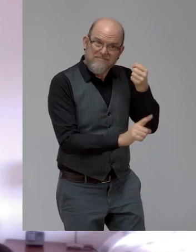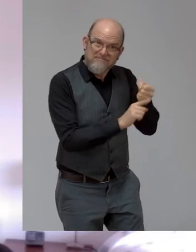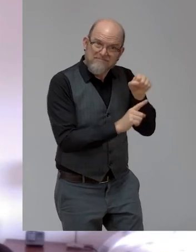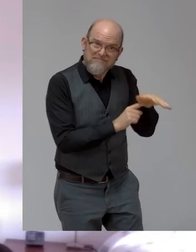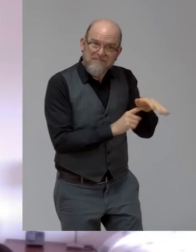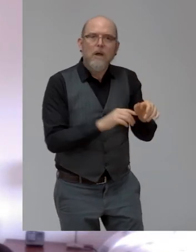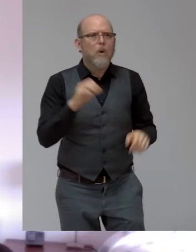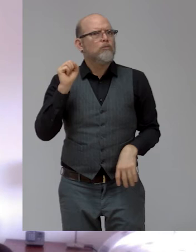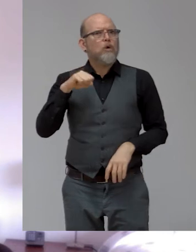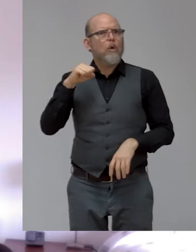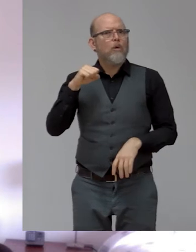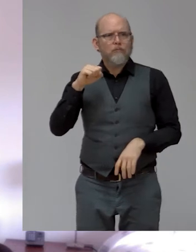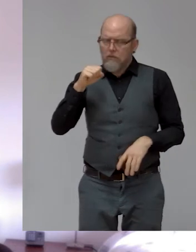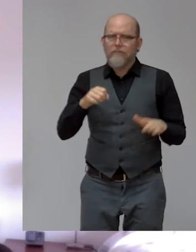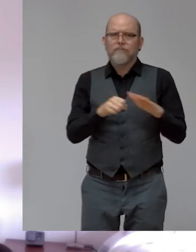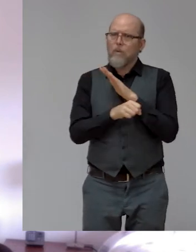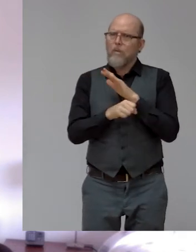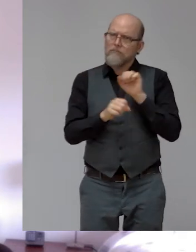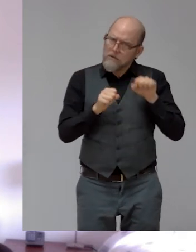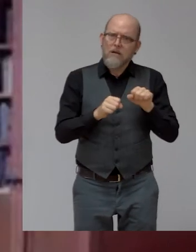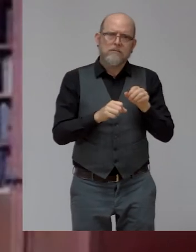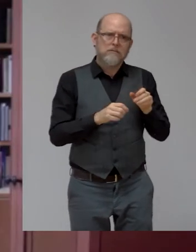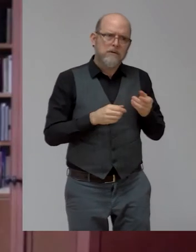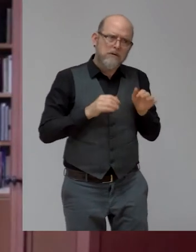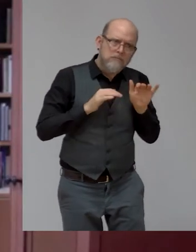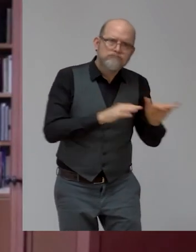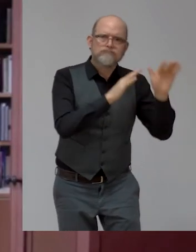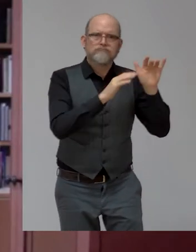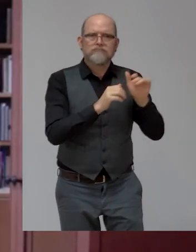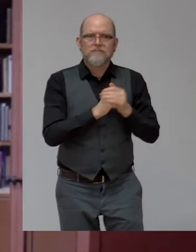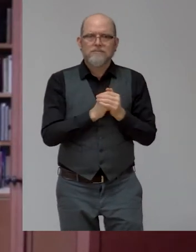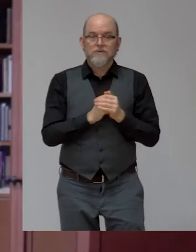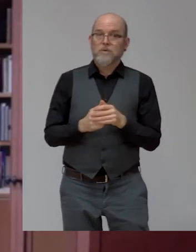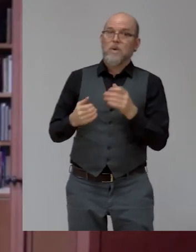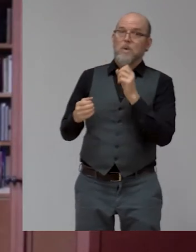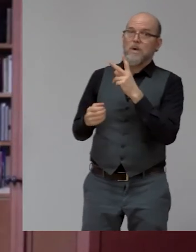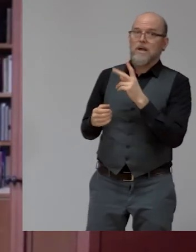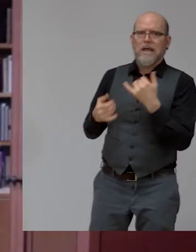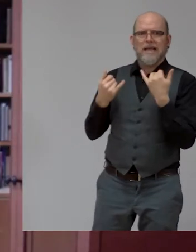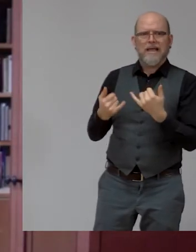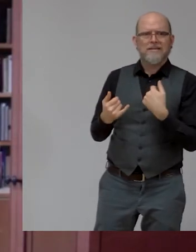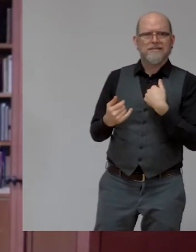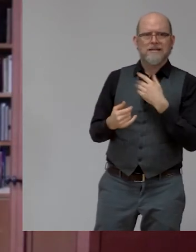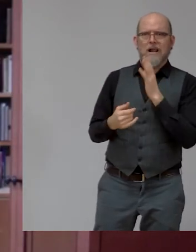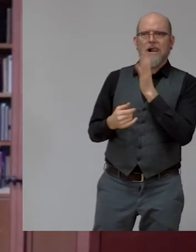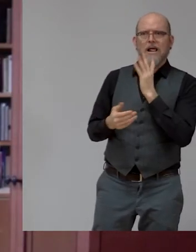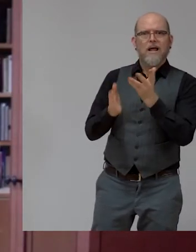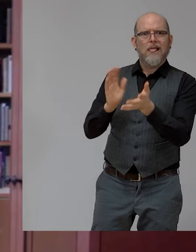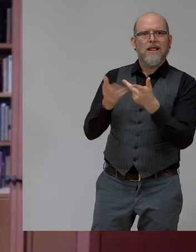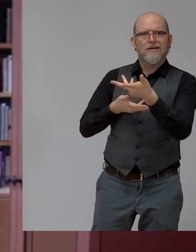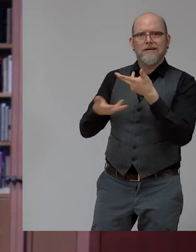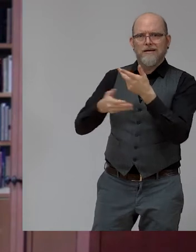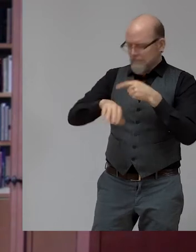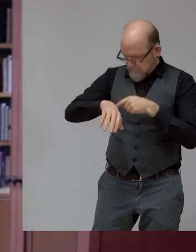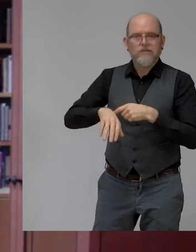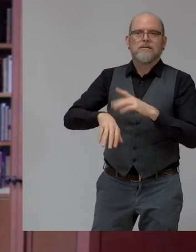And so, like they say on television, I'm going to keep going until I'm stopped, because I've lost track of the timing here.